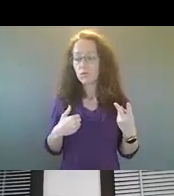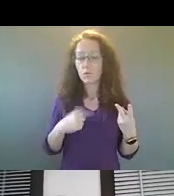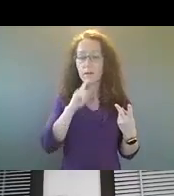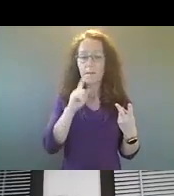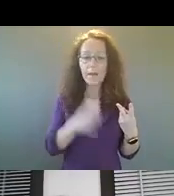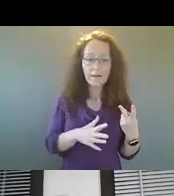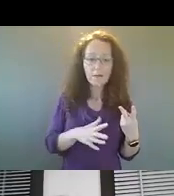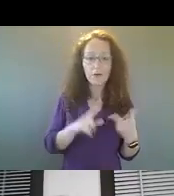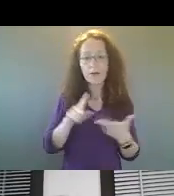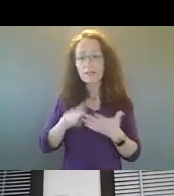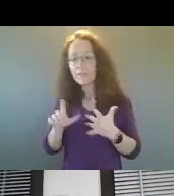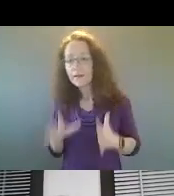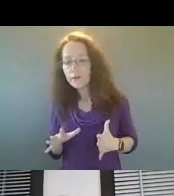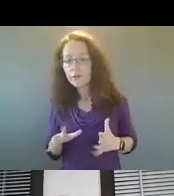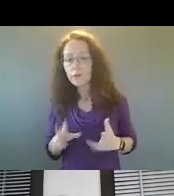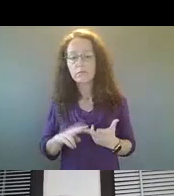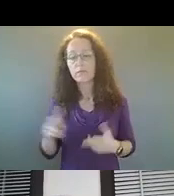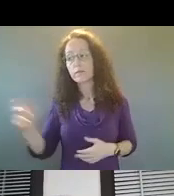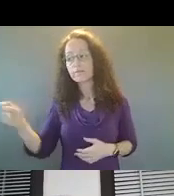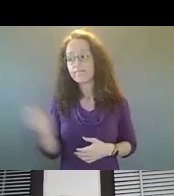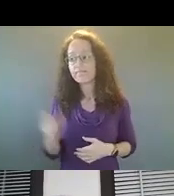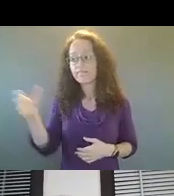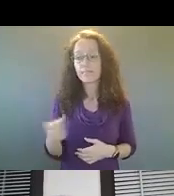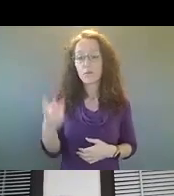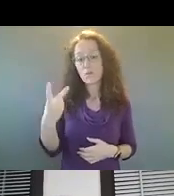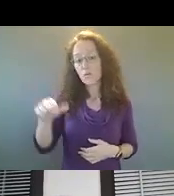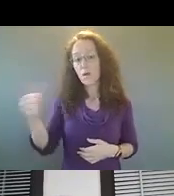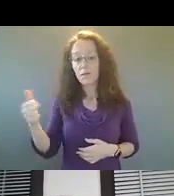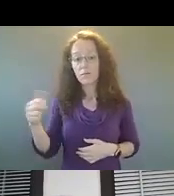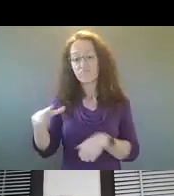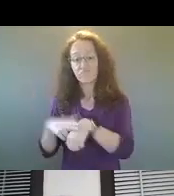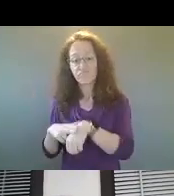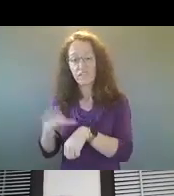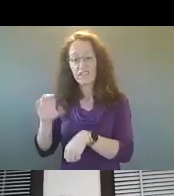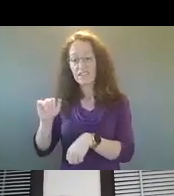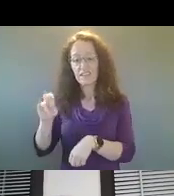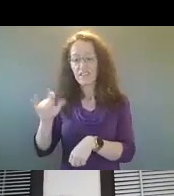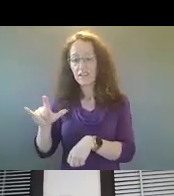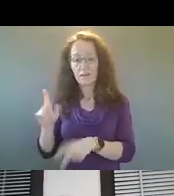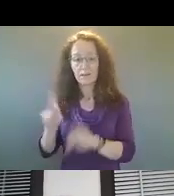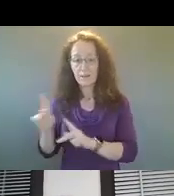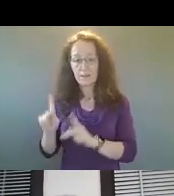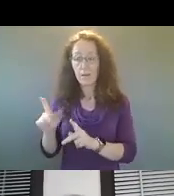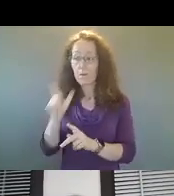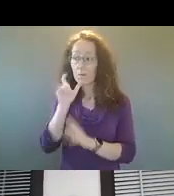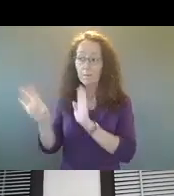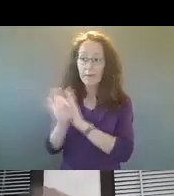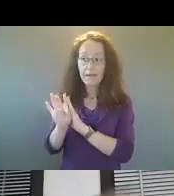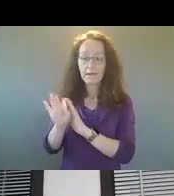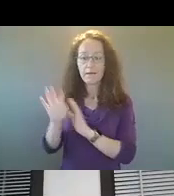inspectors and two civilian people that are, uh, selected by, um, the, uh, OPCR and Mayor's Office.